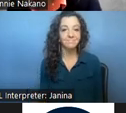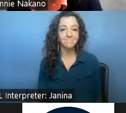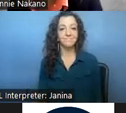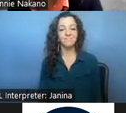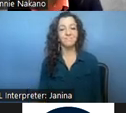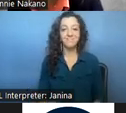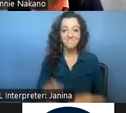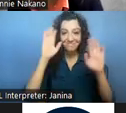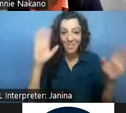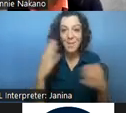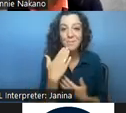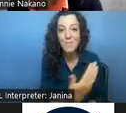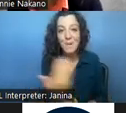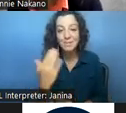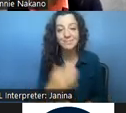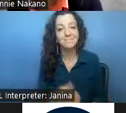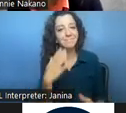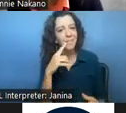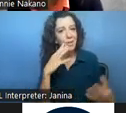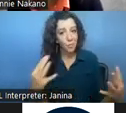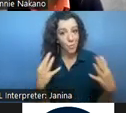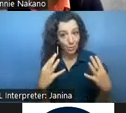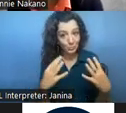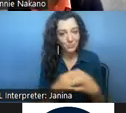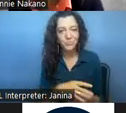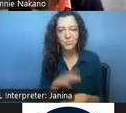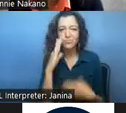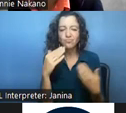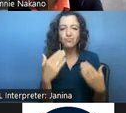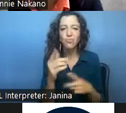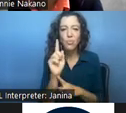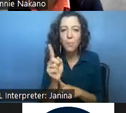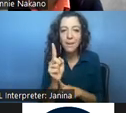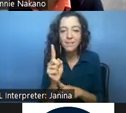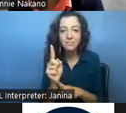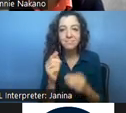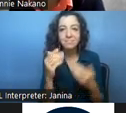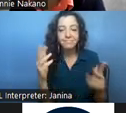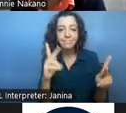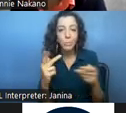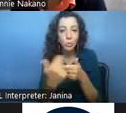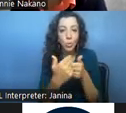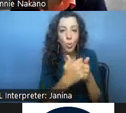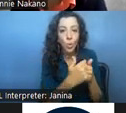good morning everyone and thank you for attending our webinar we're just going to give it another quick minute as we have participants coming in